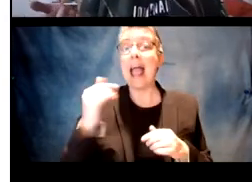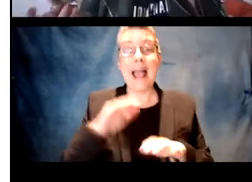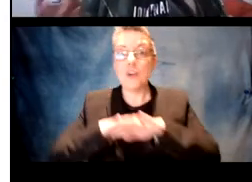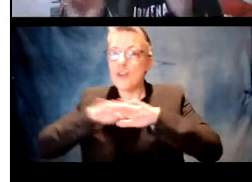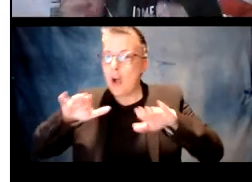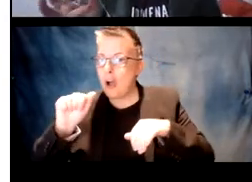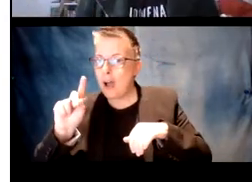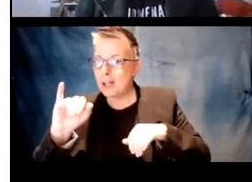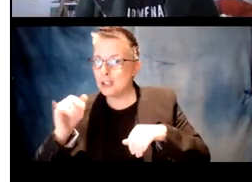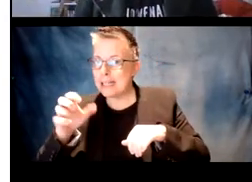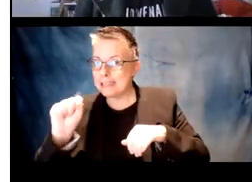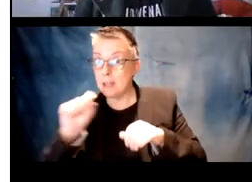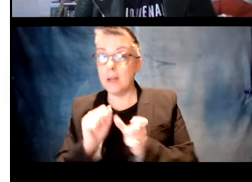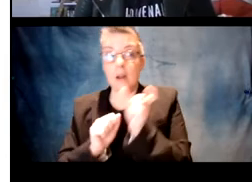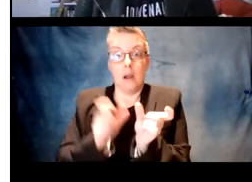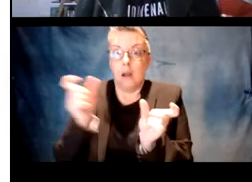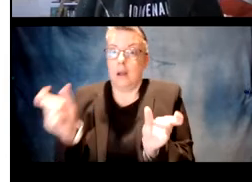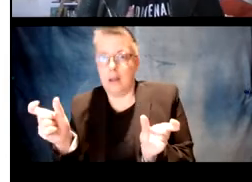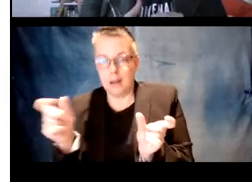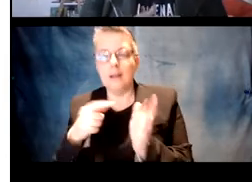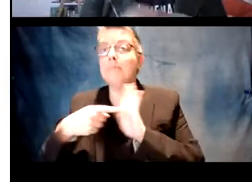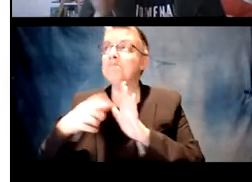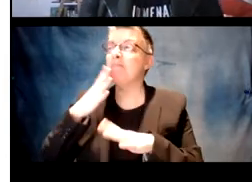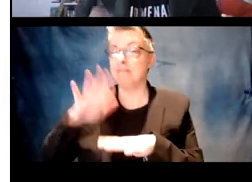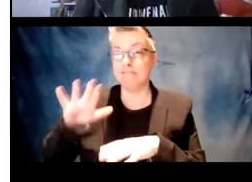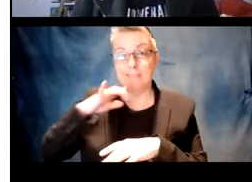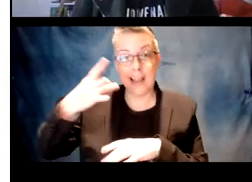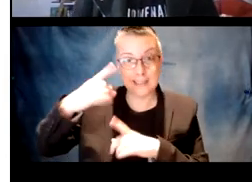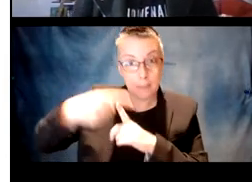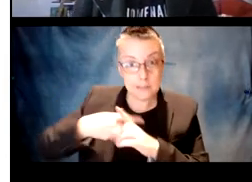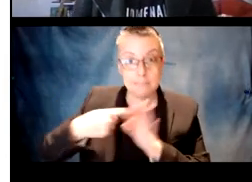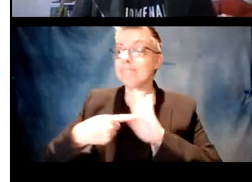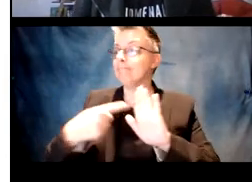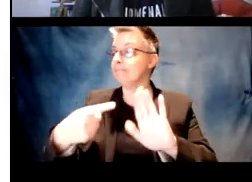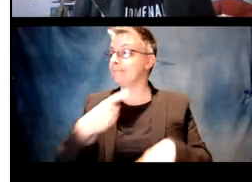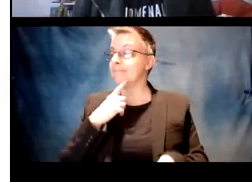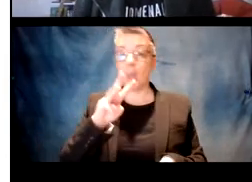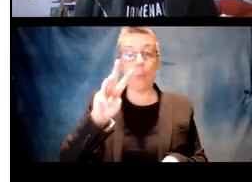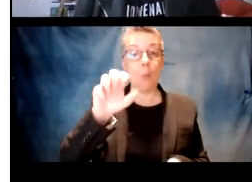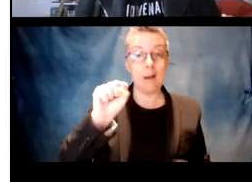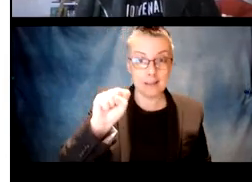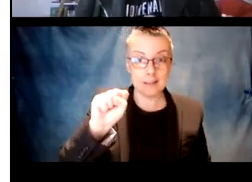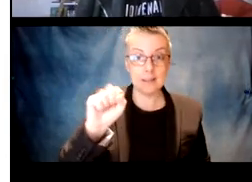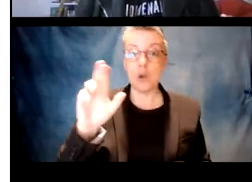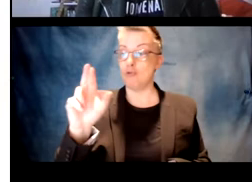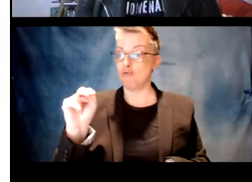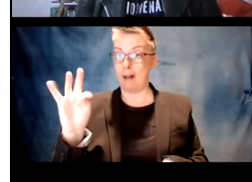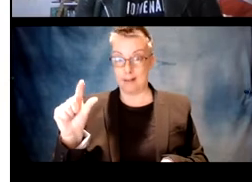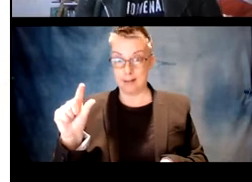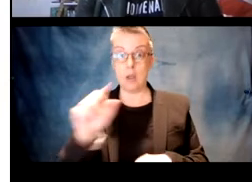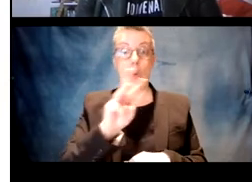would be within the adjacent co occurrence and patterns of non adjacent co occurrence by 18 months so something like